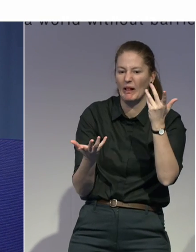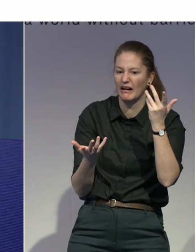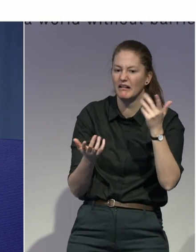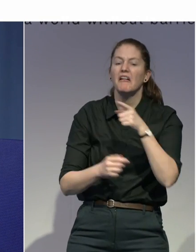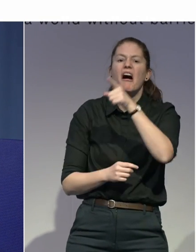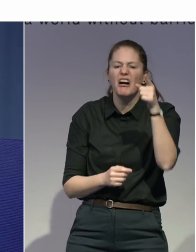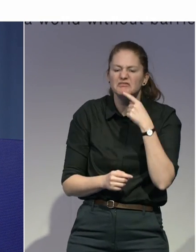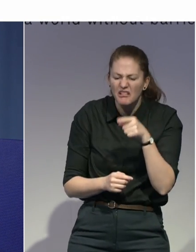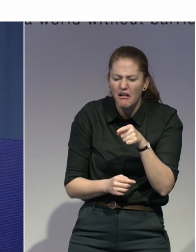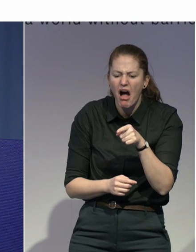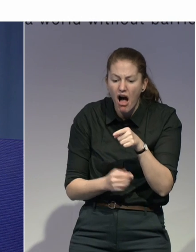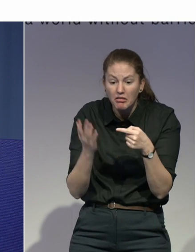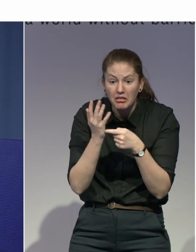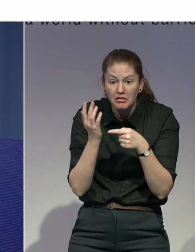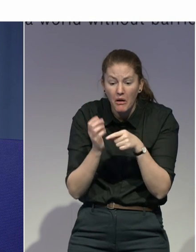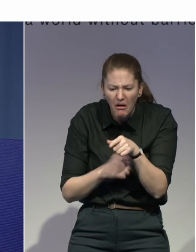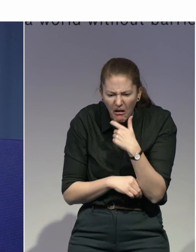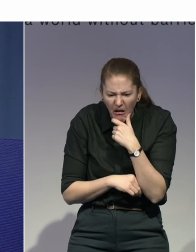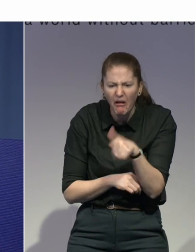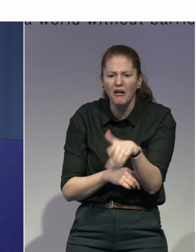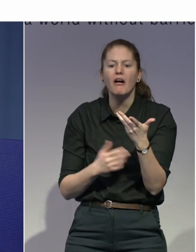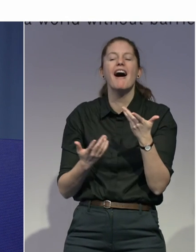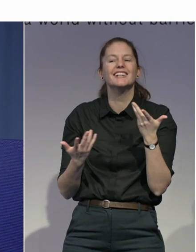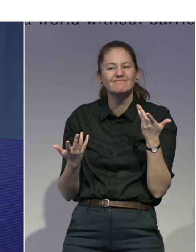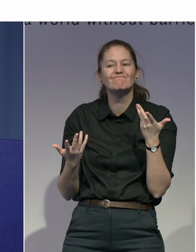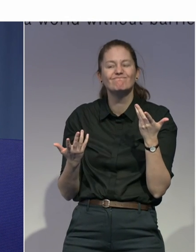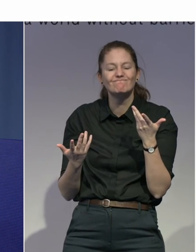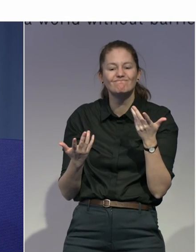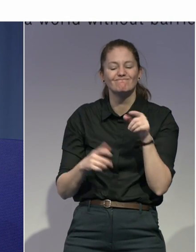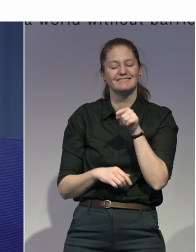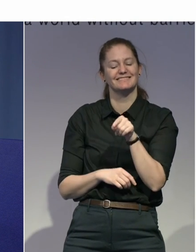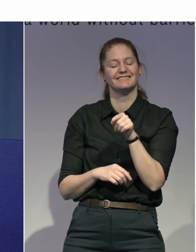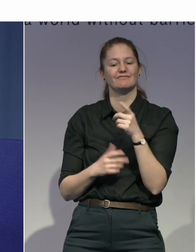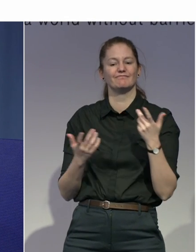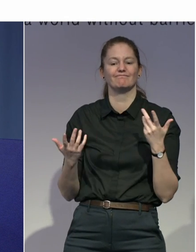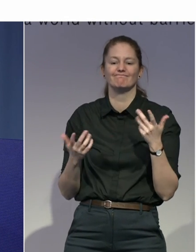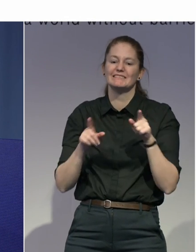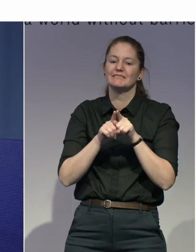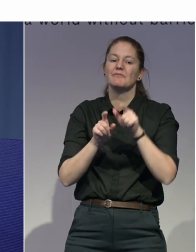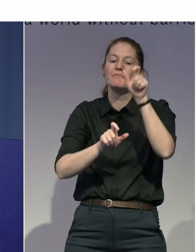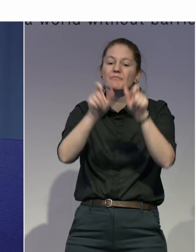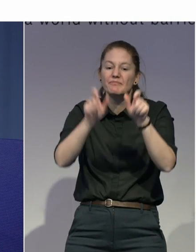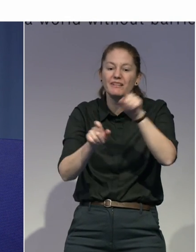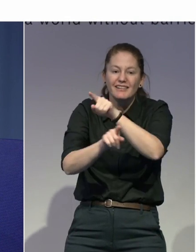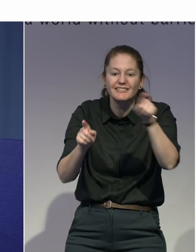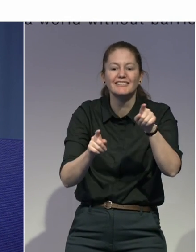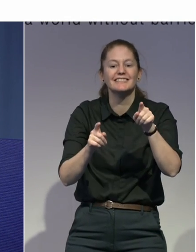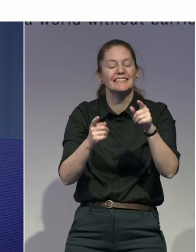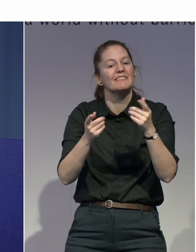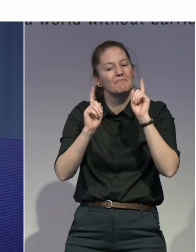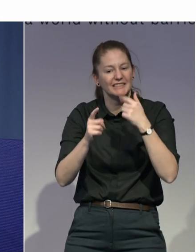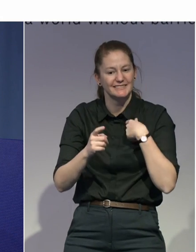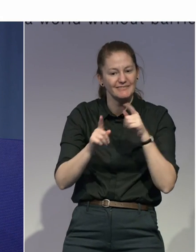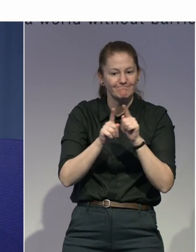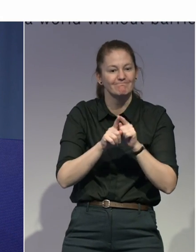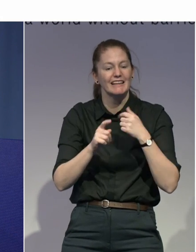how to say, introducing them to assistive technology itself is a little bit of a challenge, because they don't